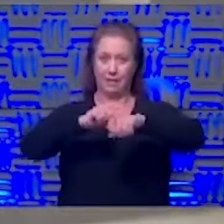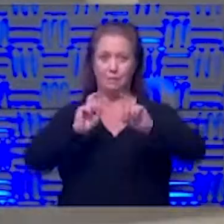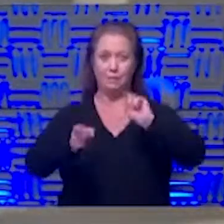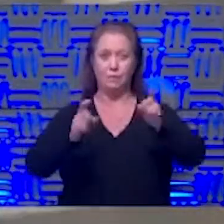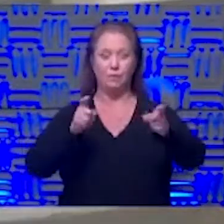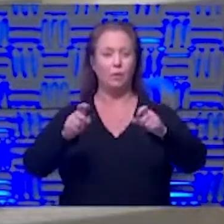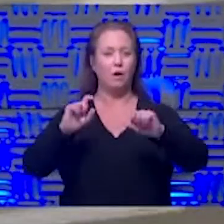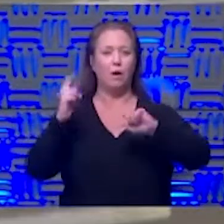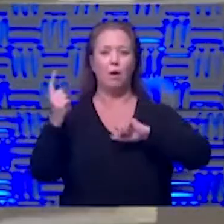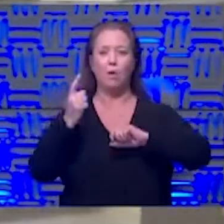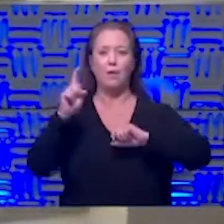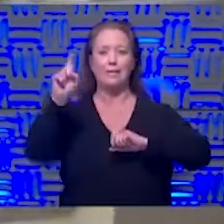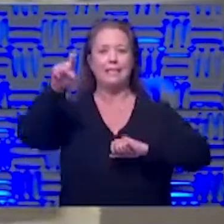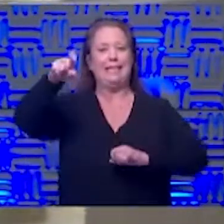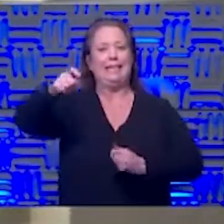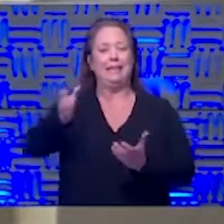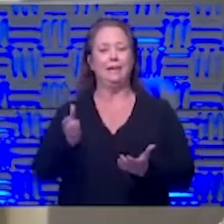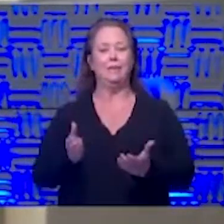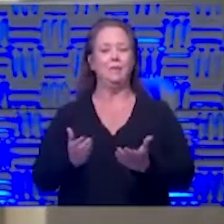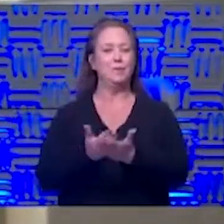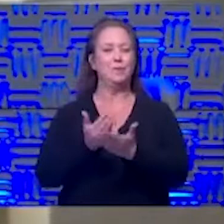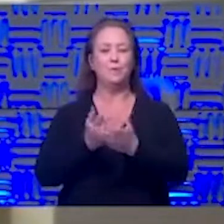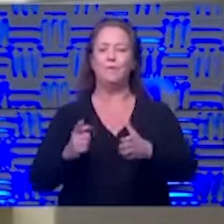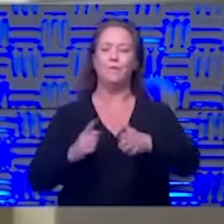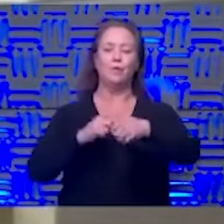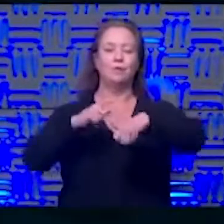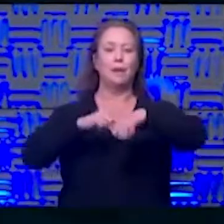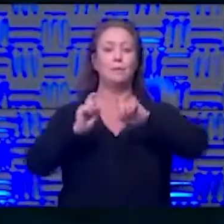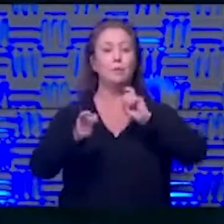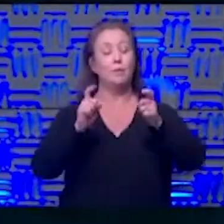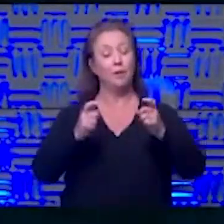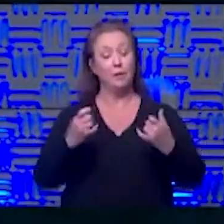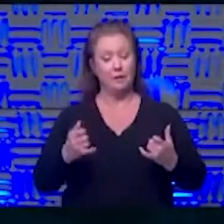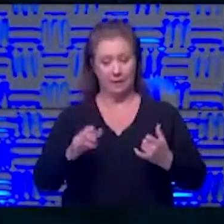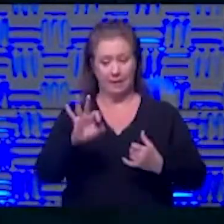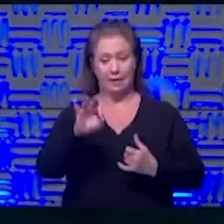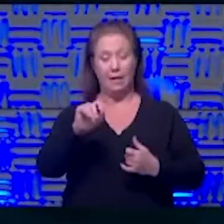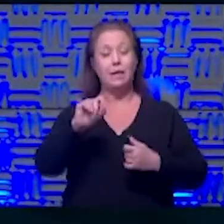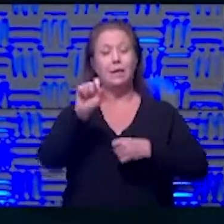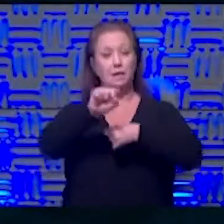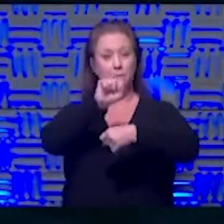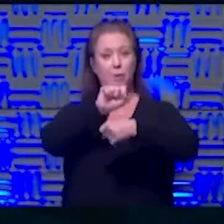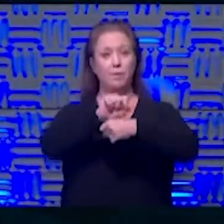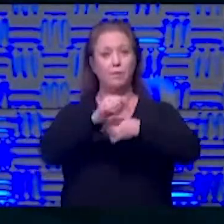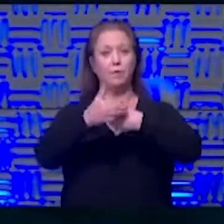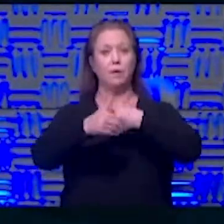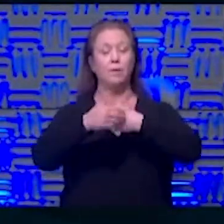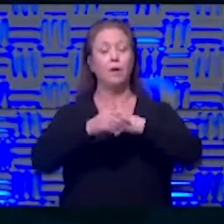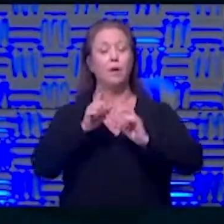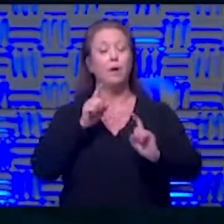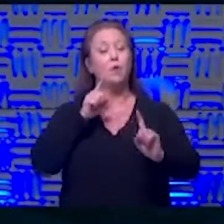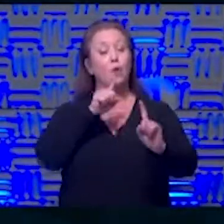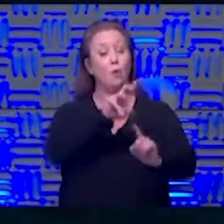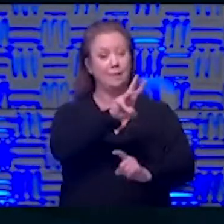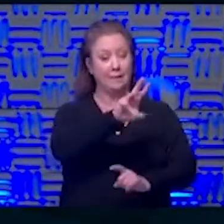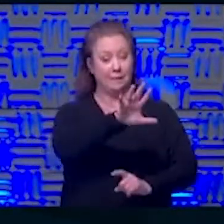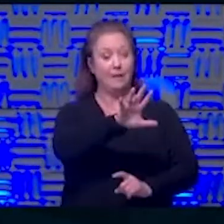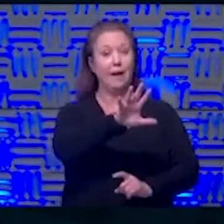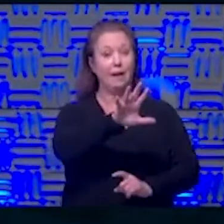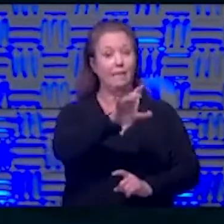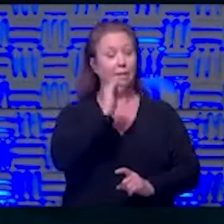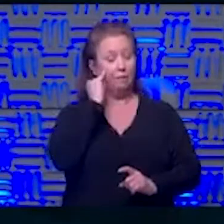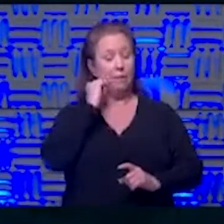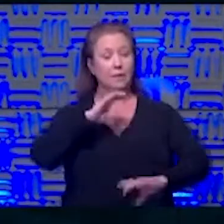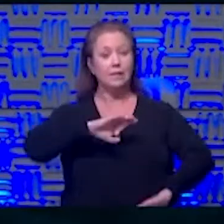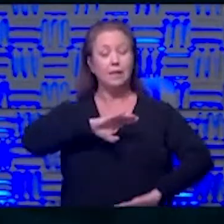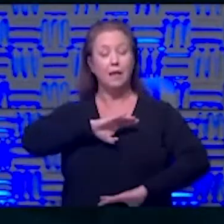need new first-time donors um today we have 90 appointments which is great on a goal of 65 so i feel like if we